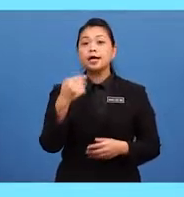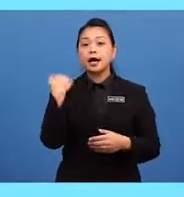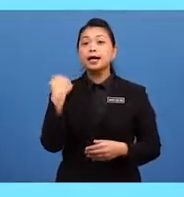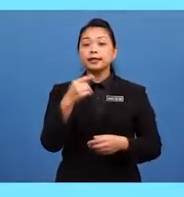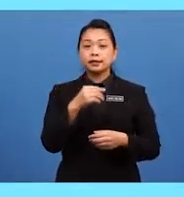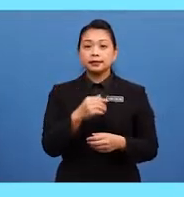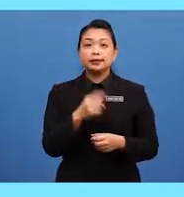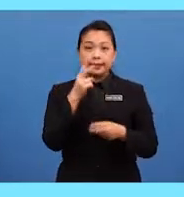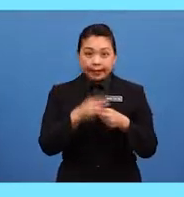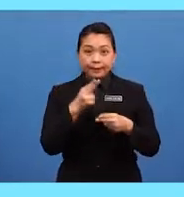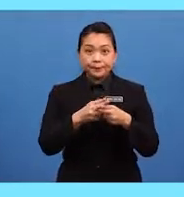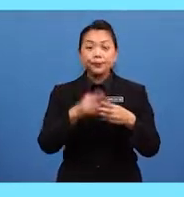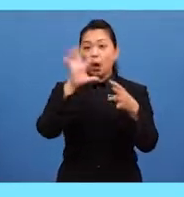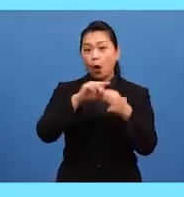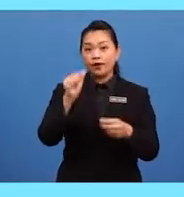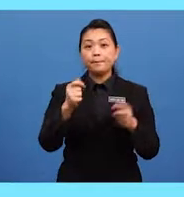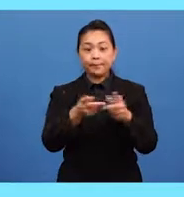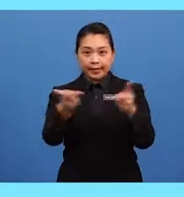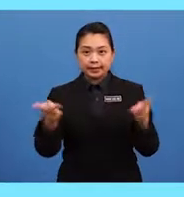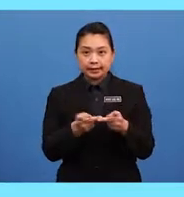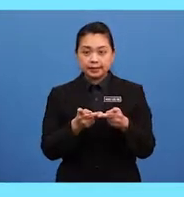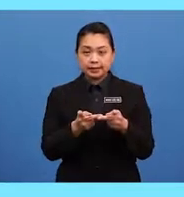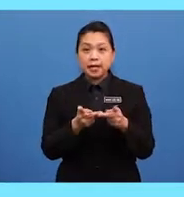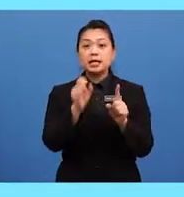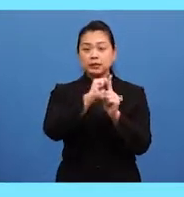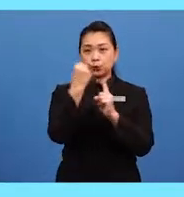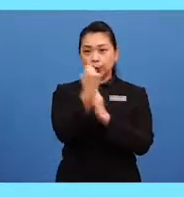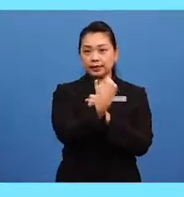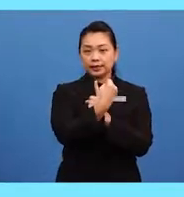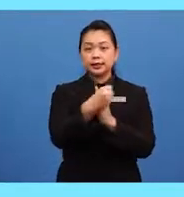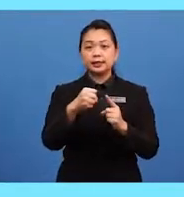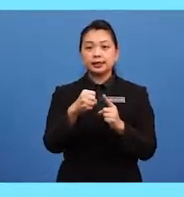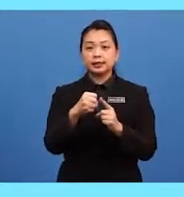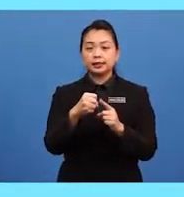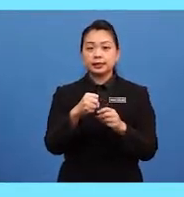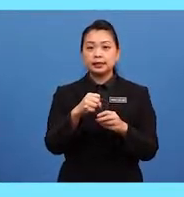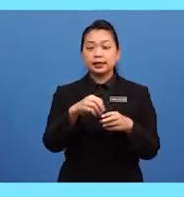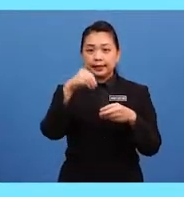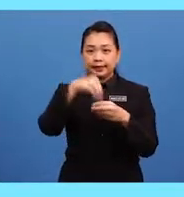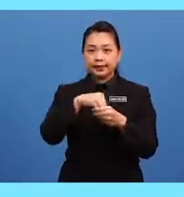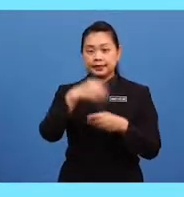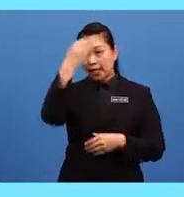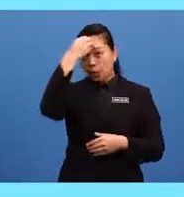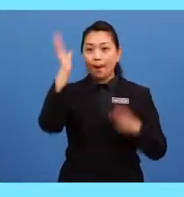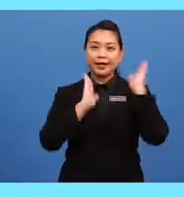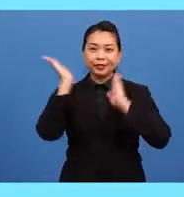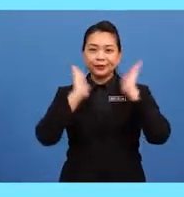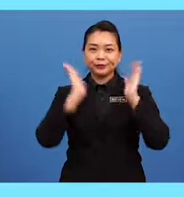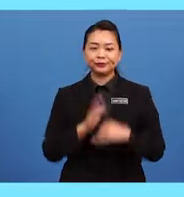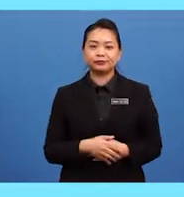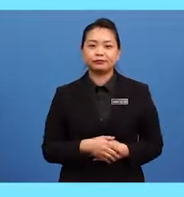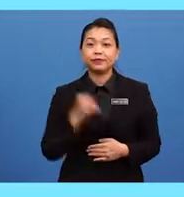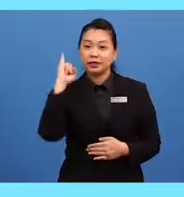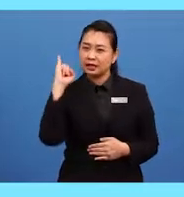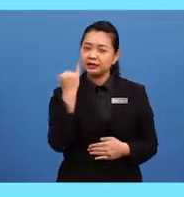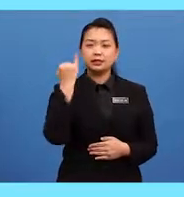of a place situated in... Slangor, Just